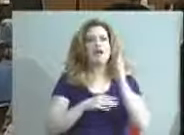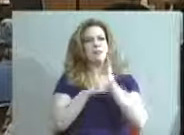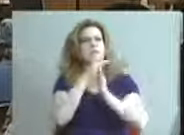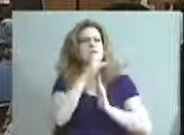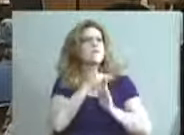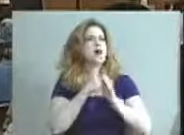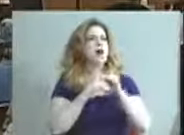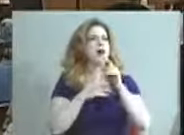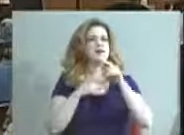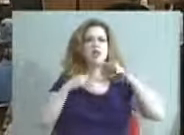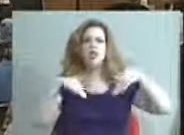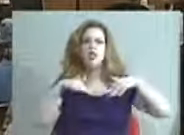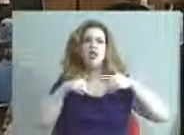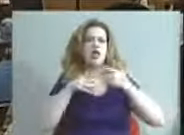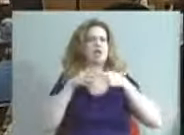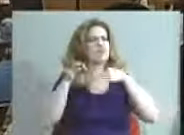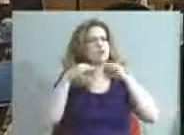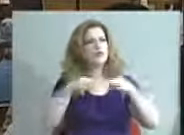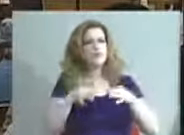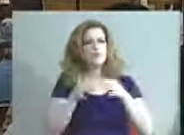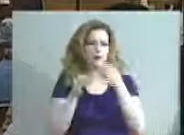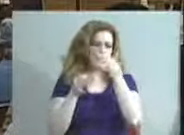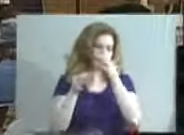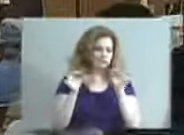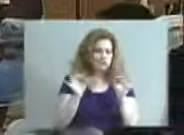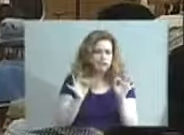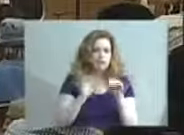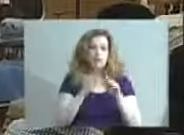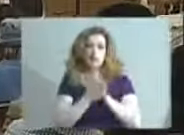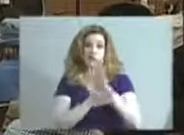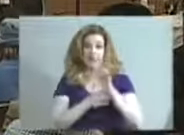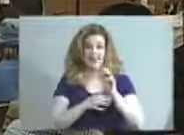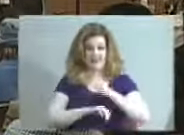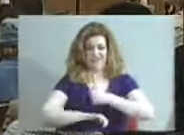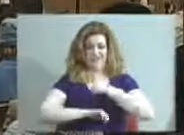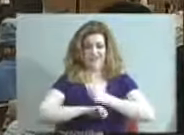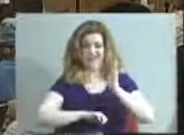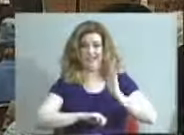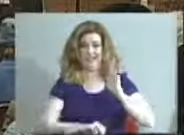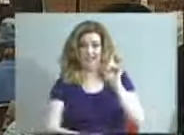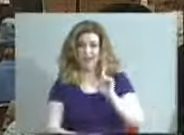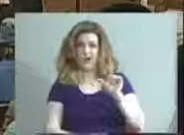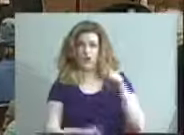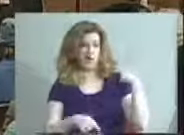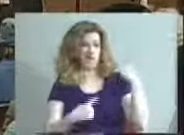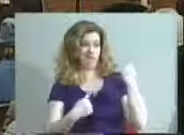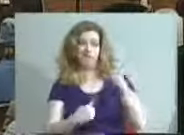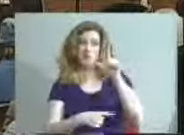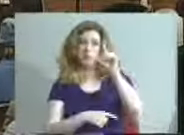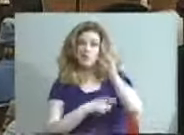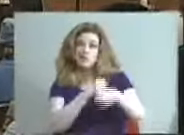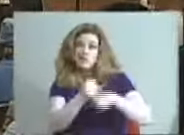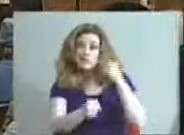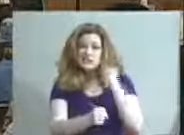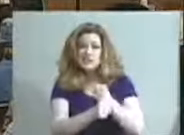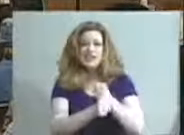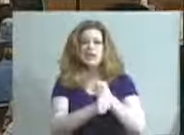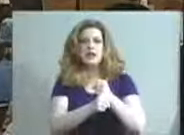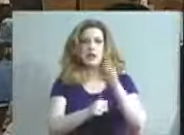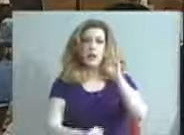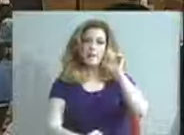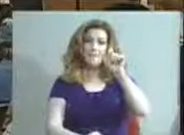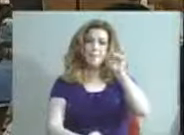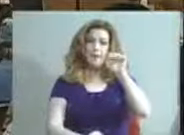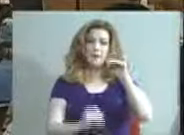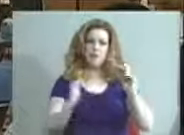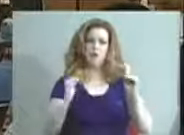nondescript commuter college in Louisville over his 26 years in Louisville he put Bellarmine way well on the